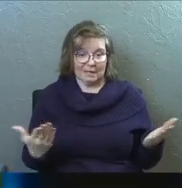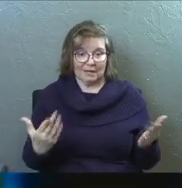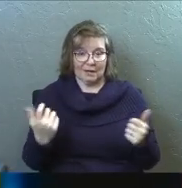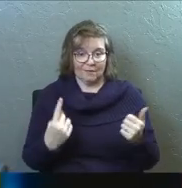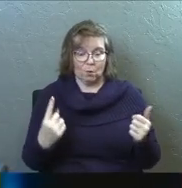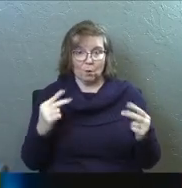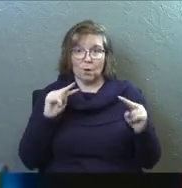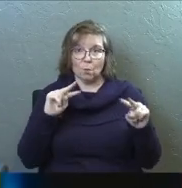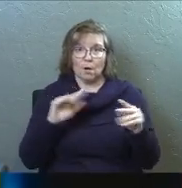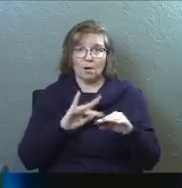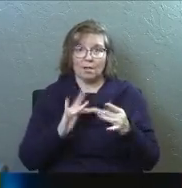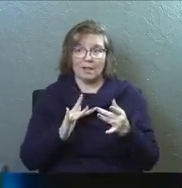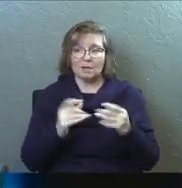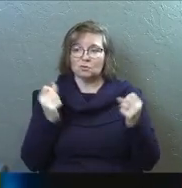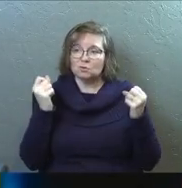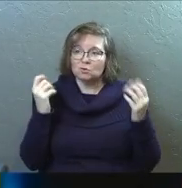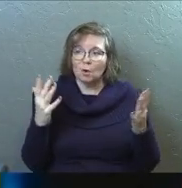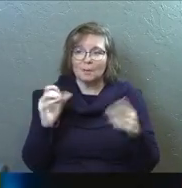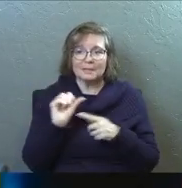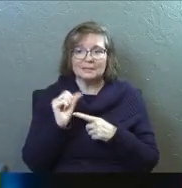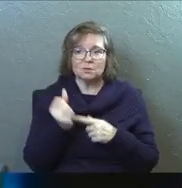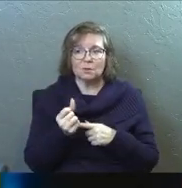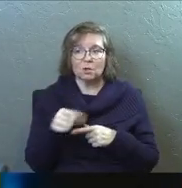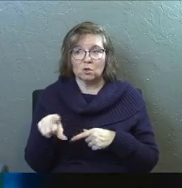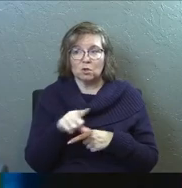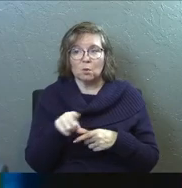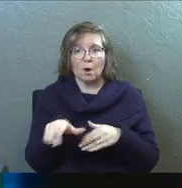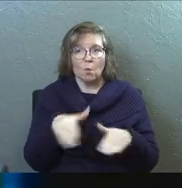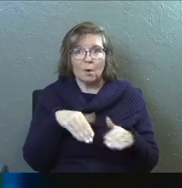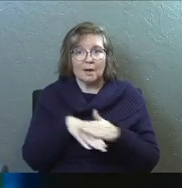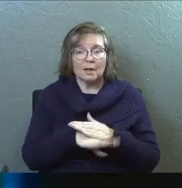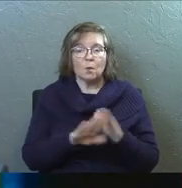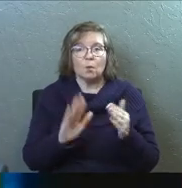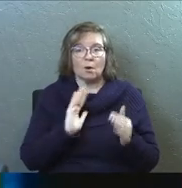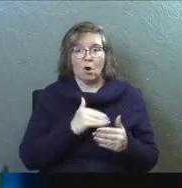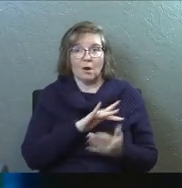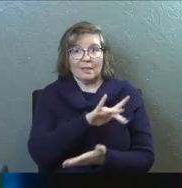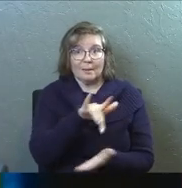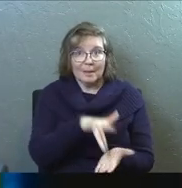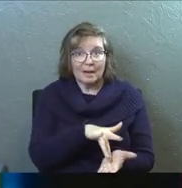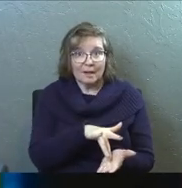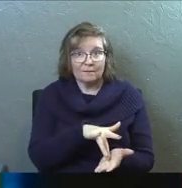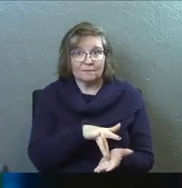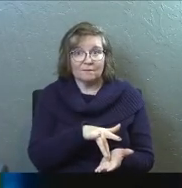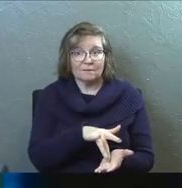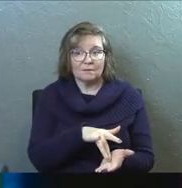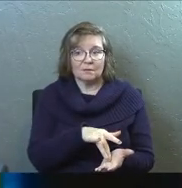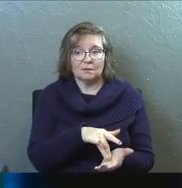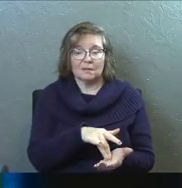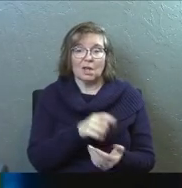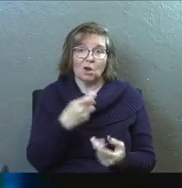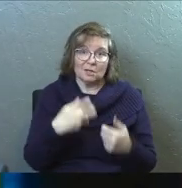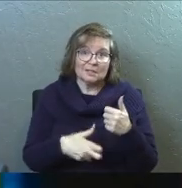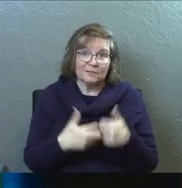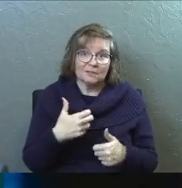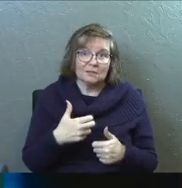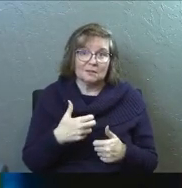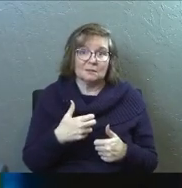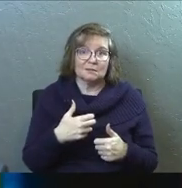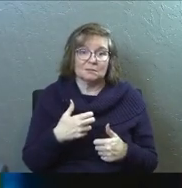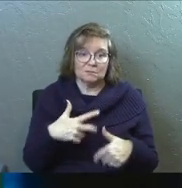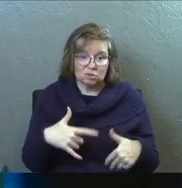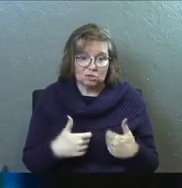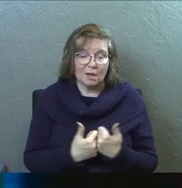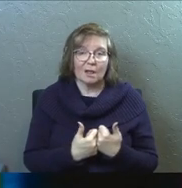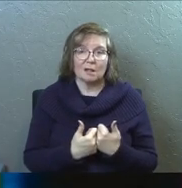here and everybody watching online, there are so many situations that you are walking into or are in the middle of that are difficult, that are